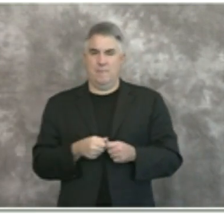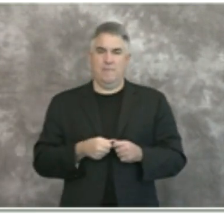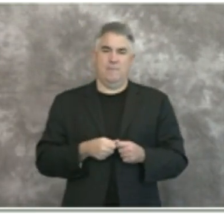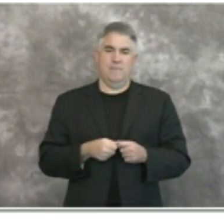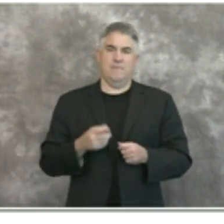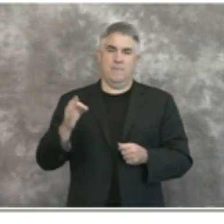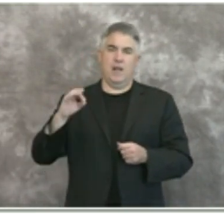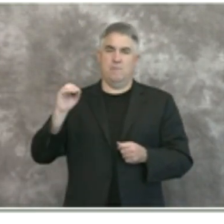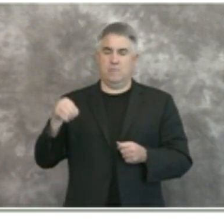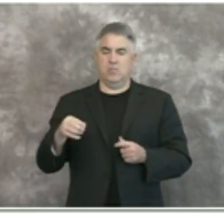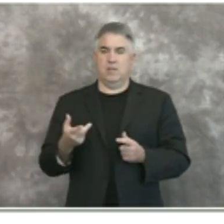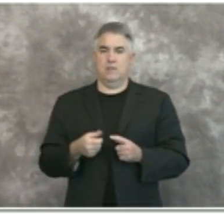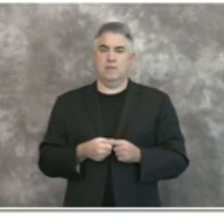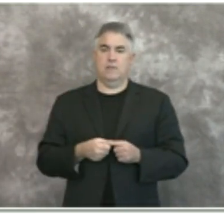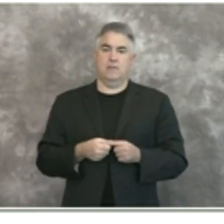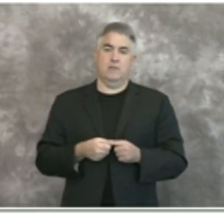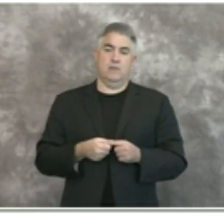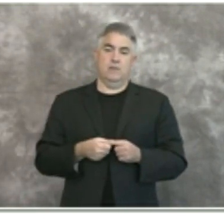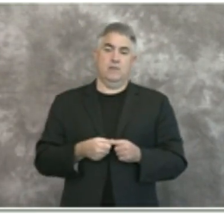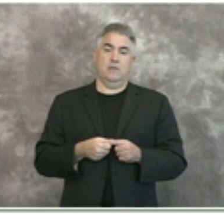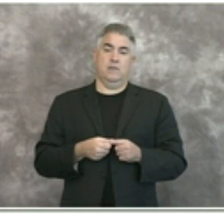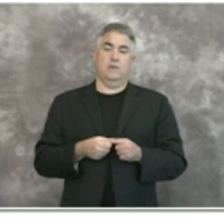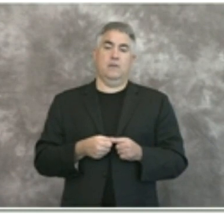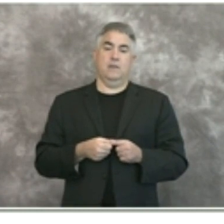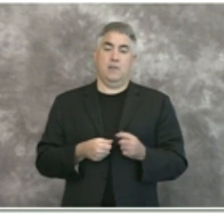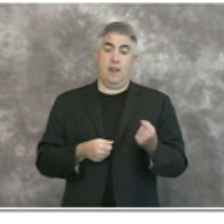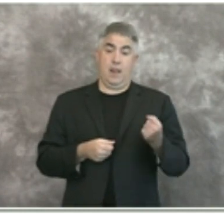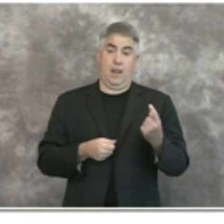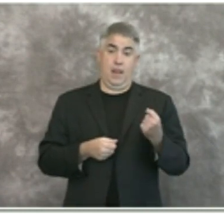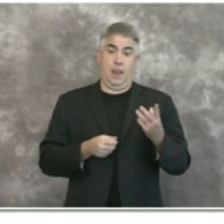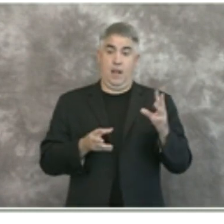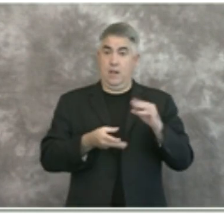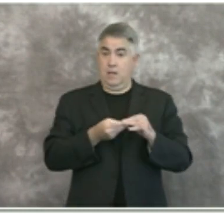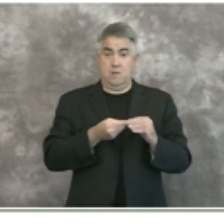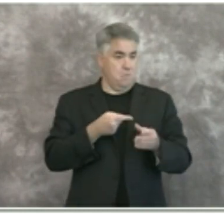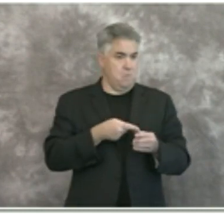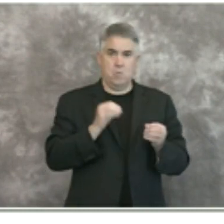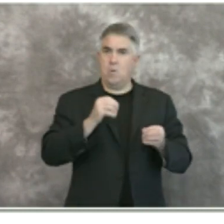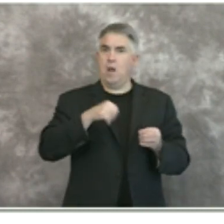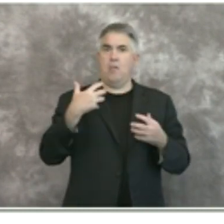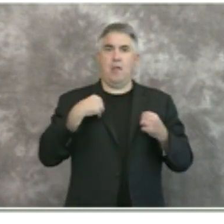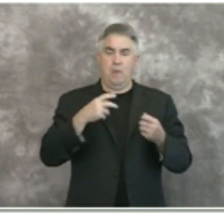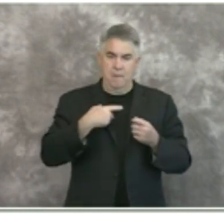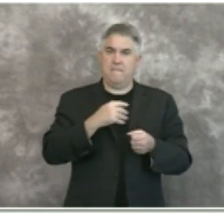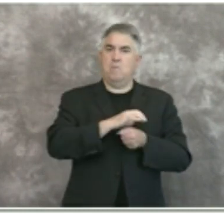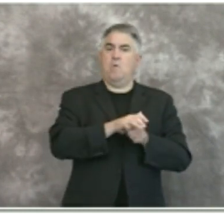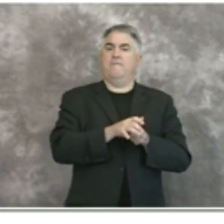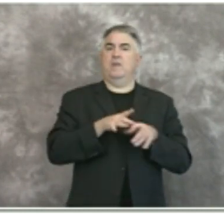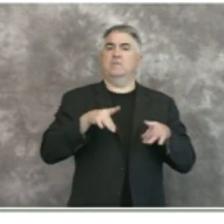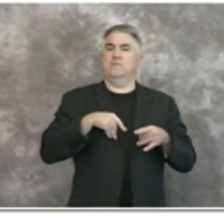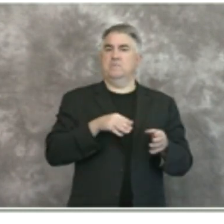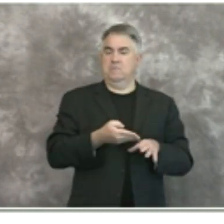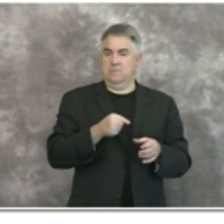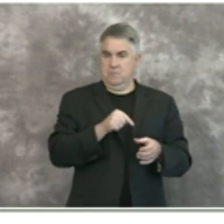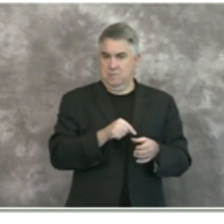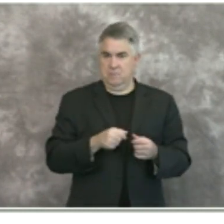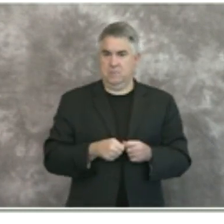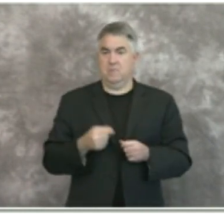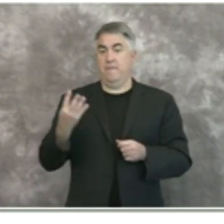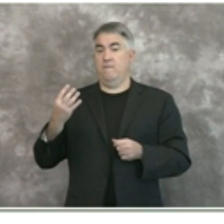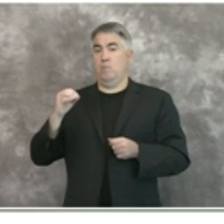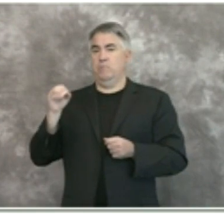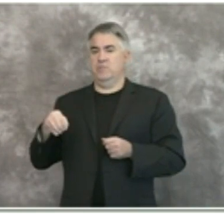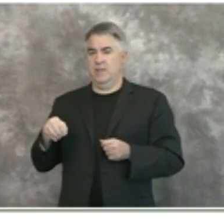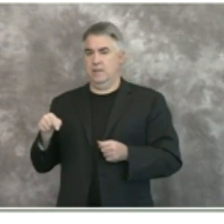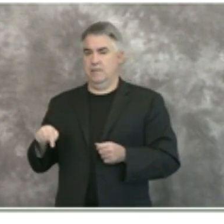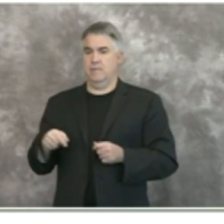11 of the total had no underlying medical conditions which is four percent of the total number of deaths and